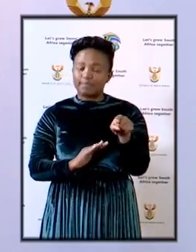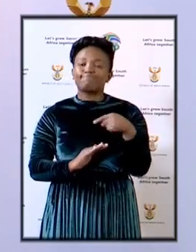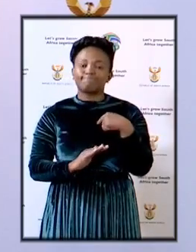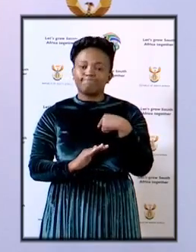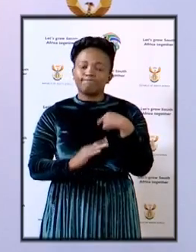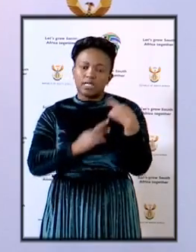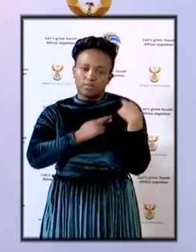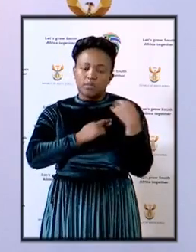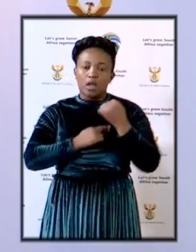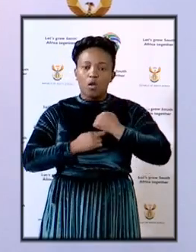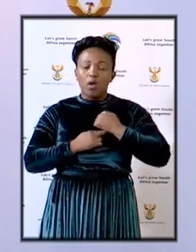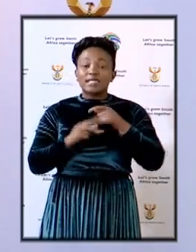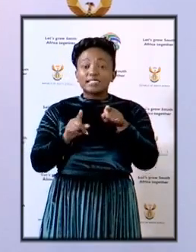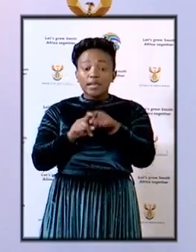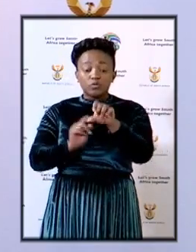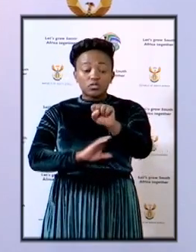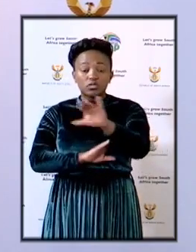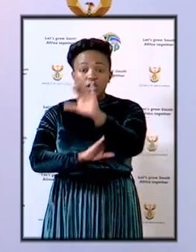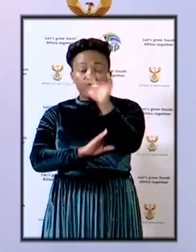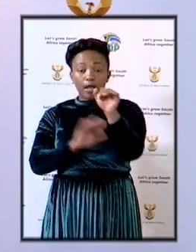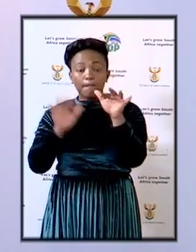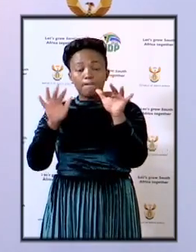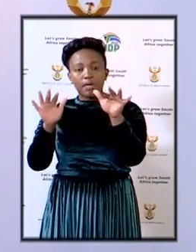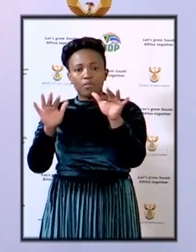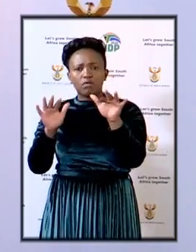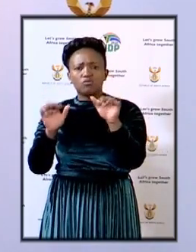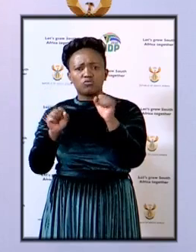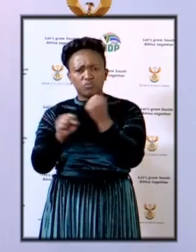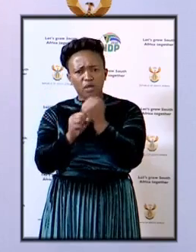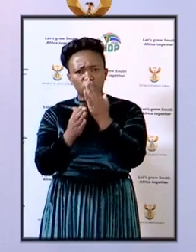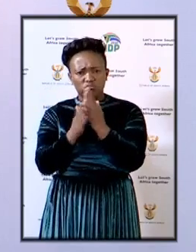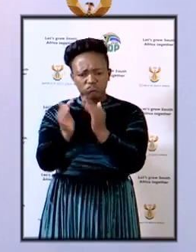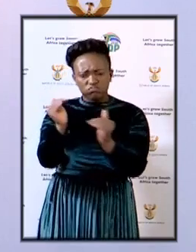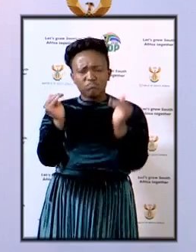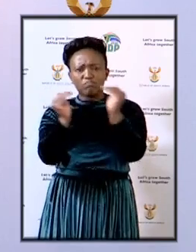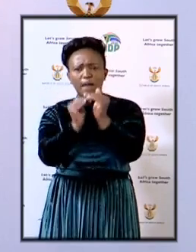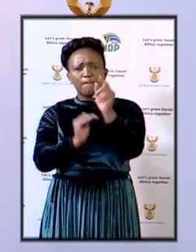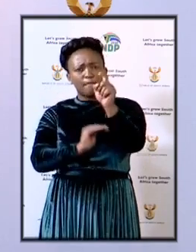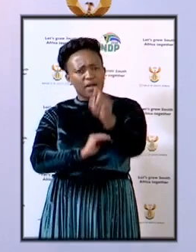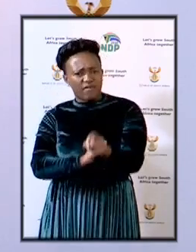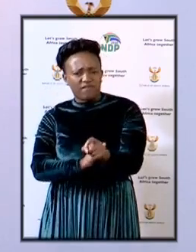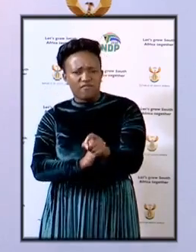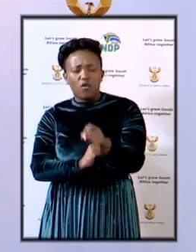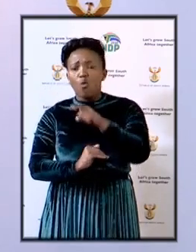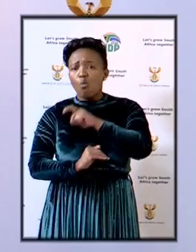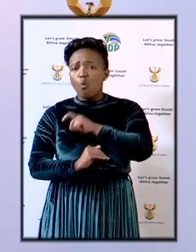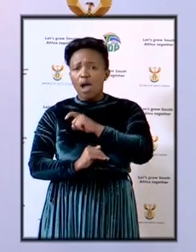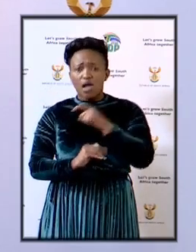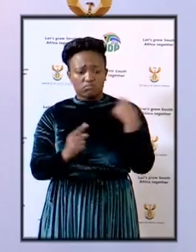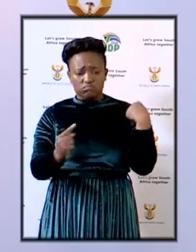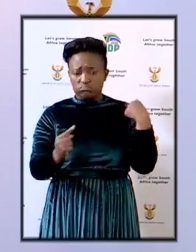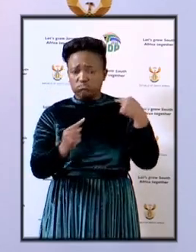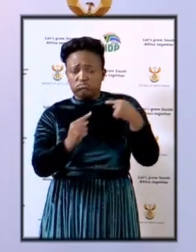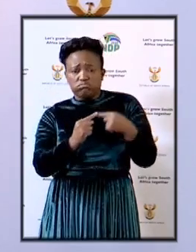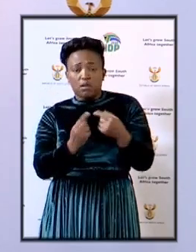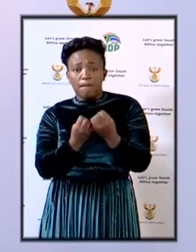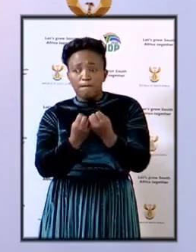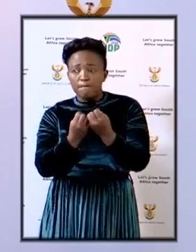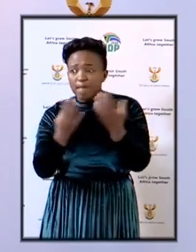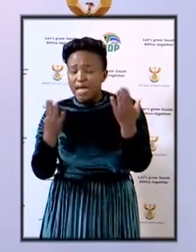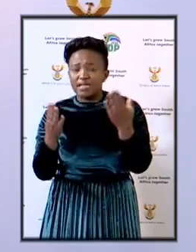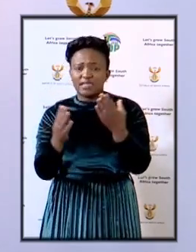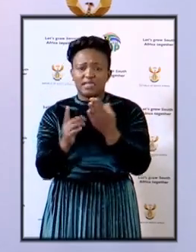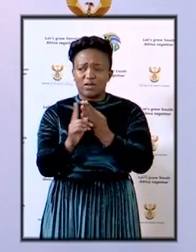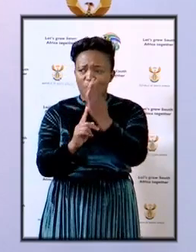to all South Africans in general to deliver justice in this matter, as they have in many ways